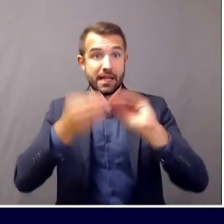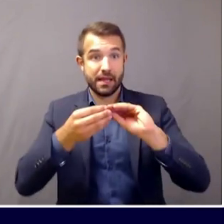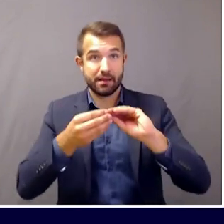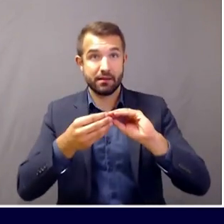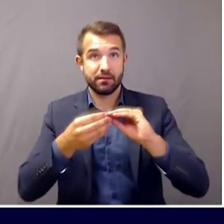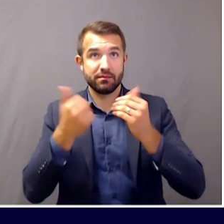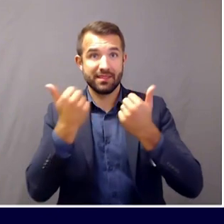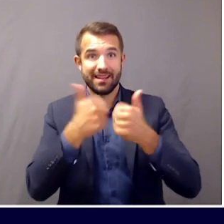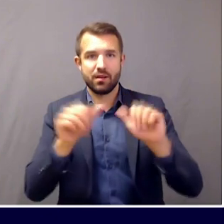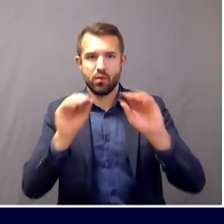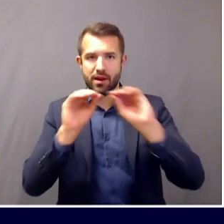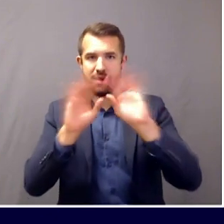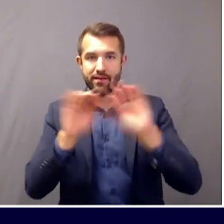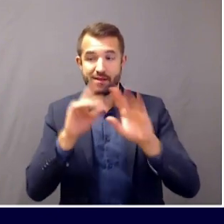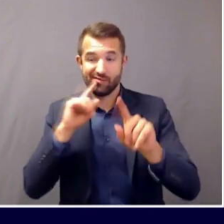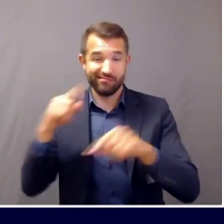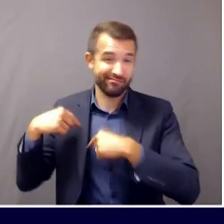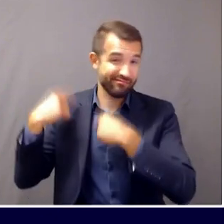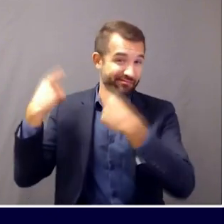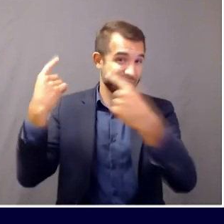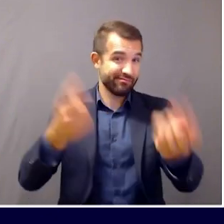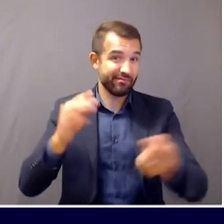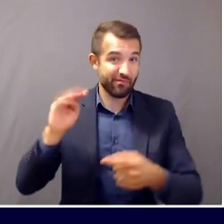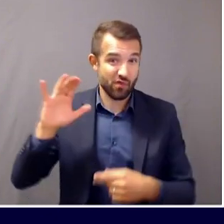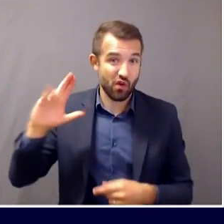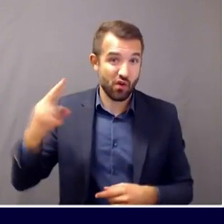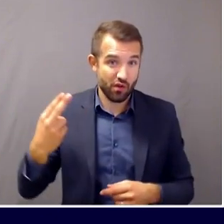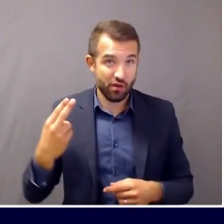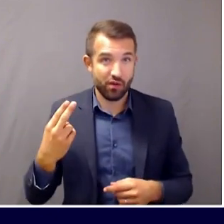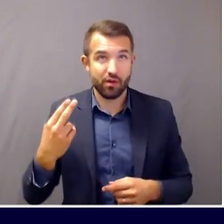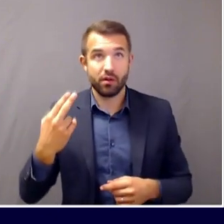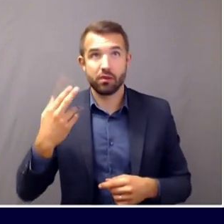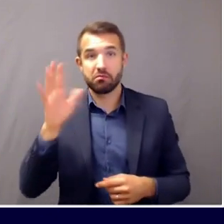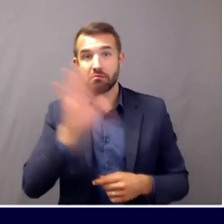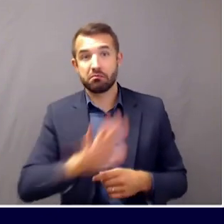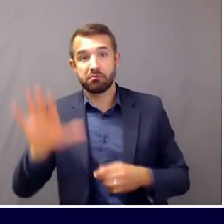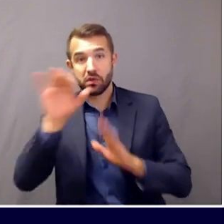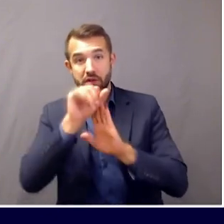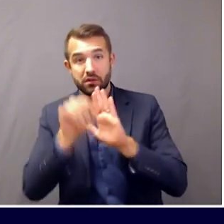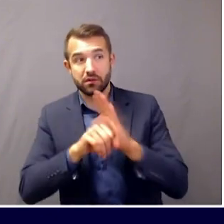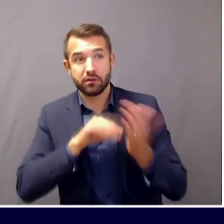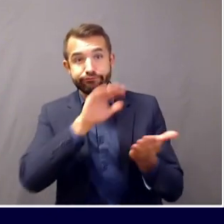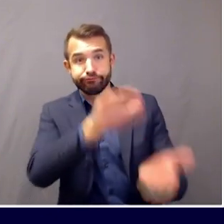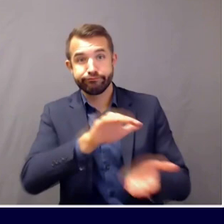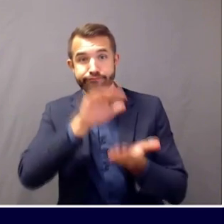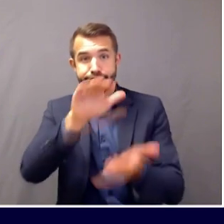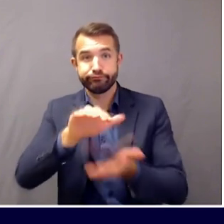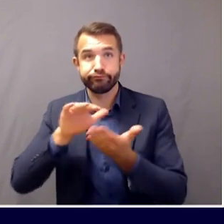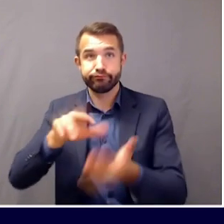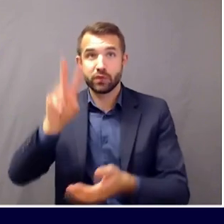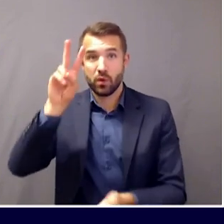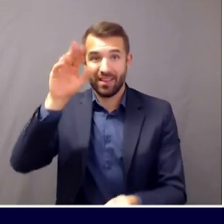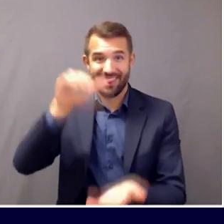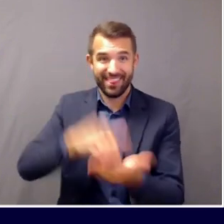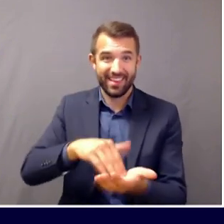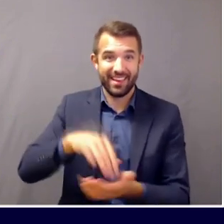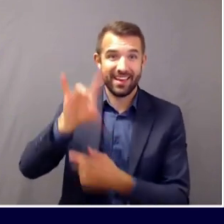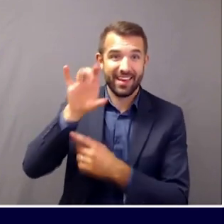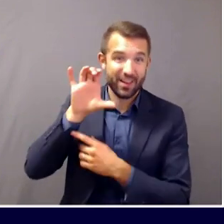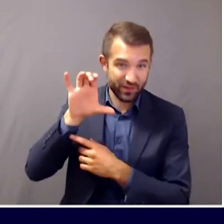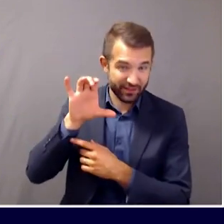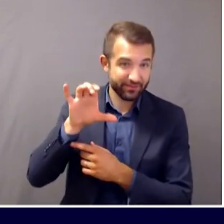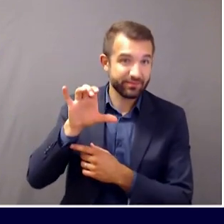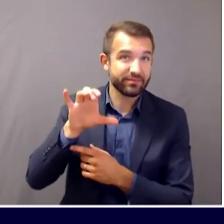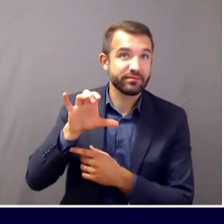PPE to providers across the state, we have filled nearly 2,800 orders of PPE